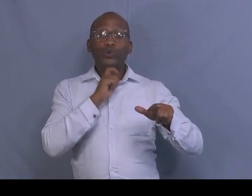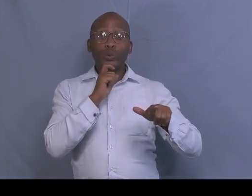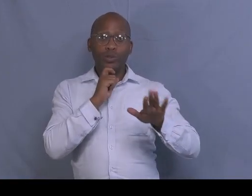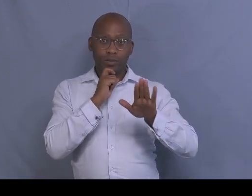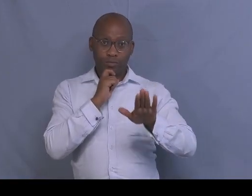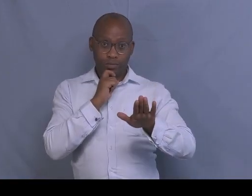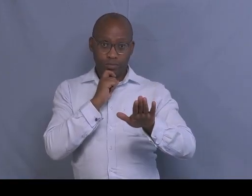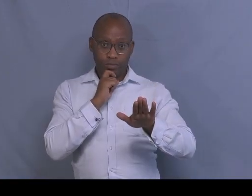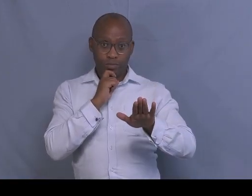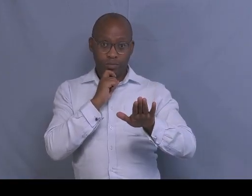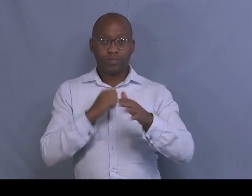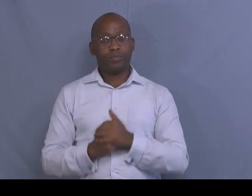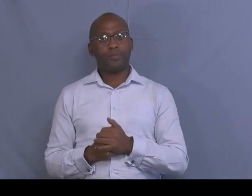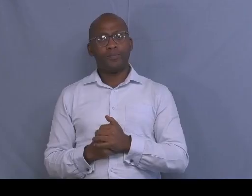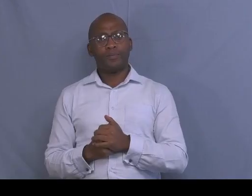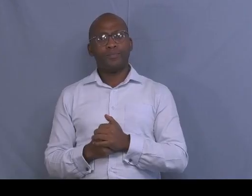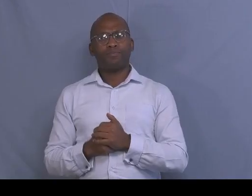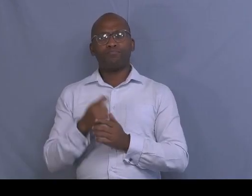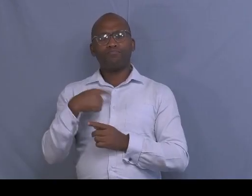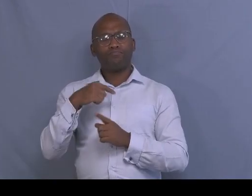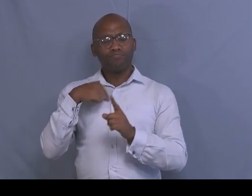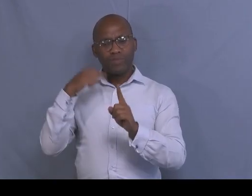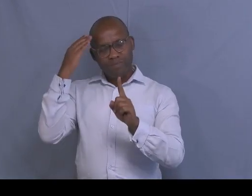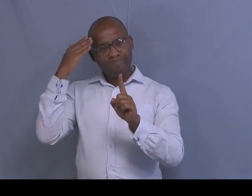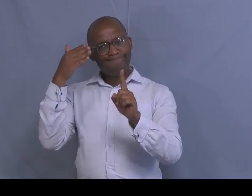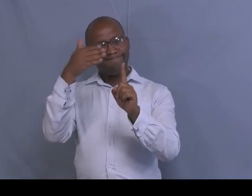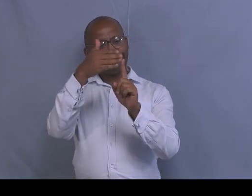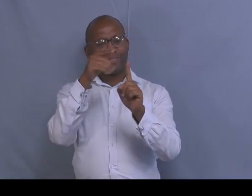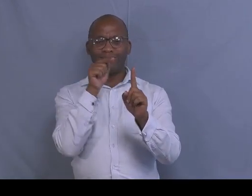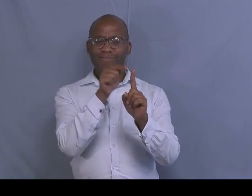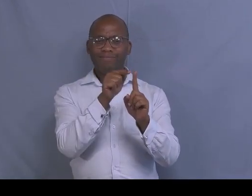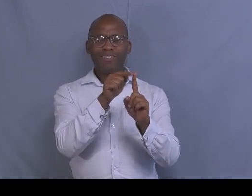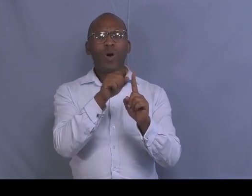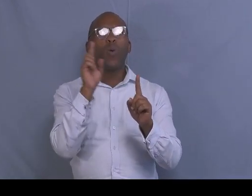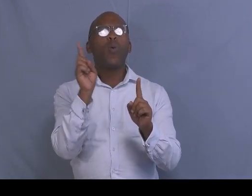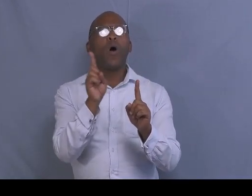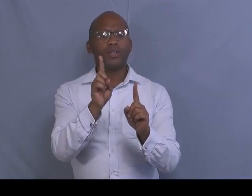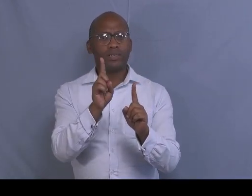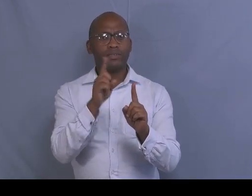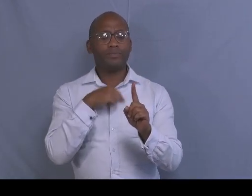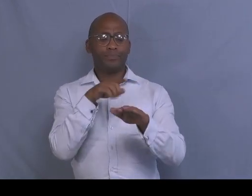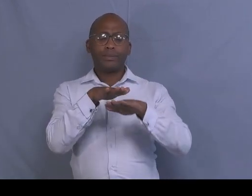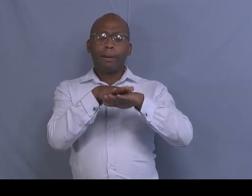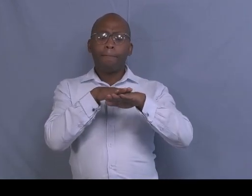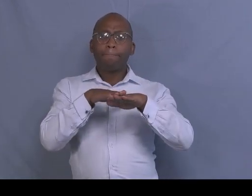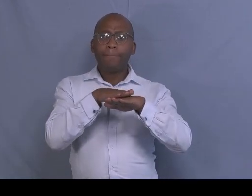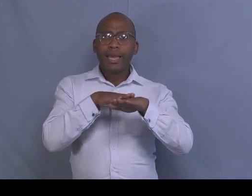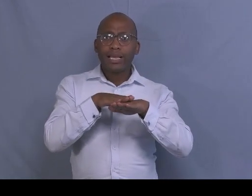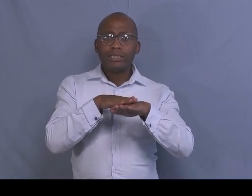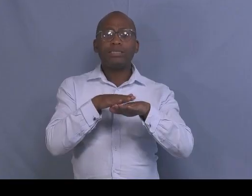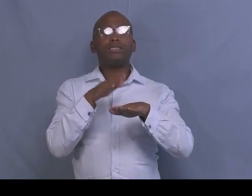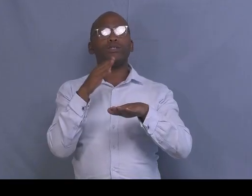Then our learning objectives in the land use in agriculture are based on the grazing for